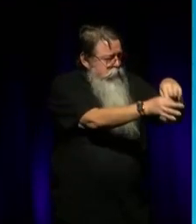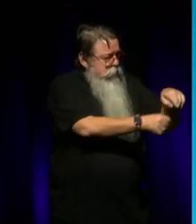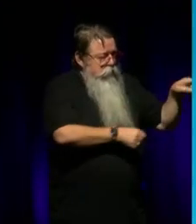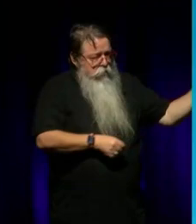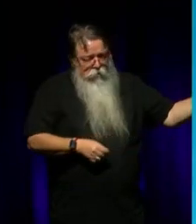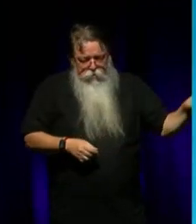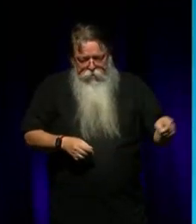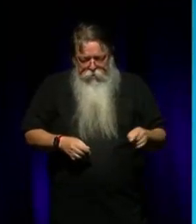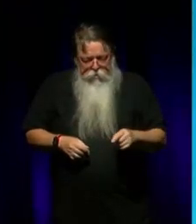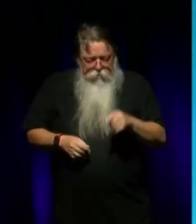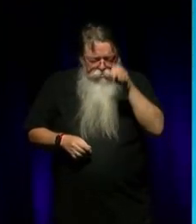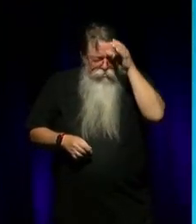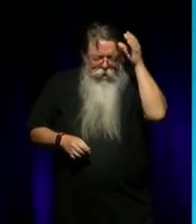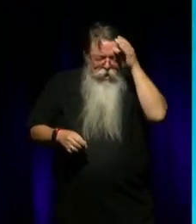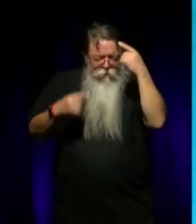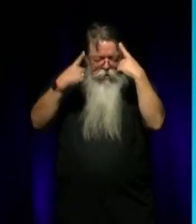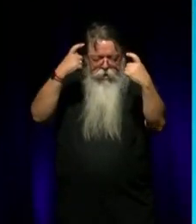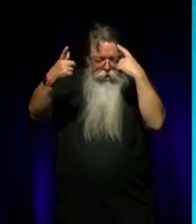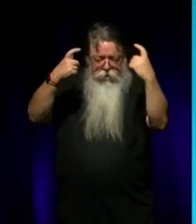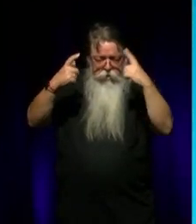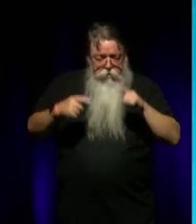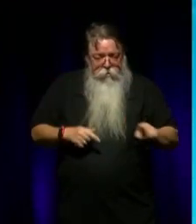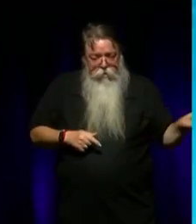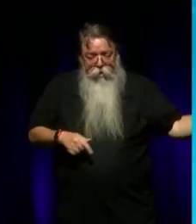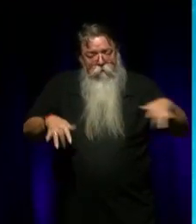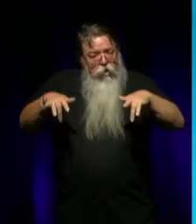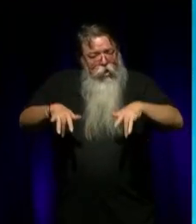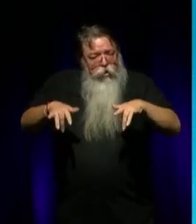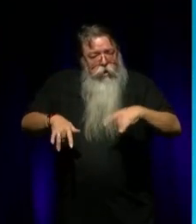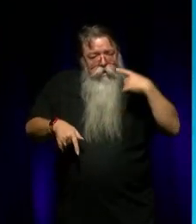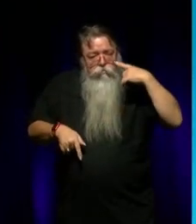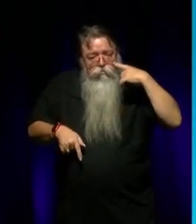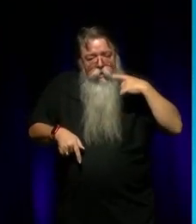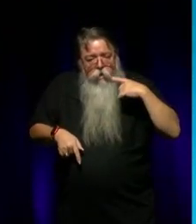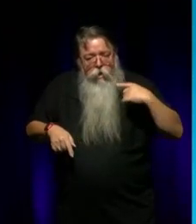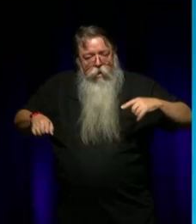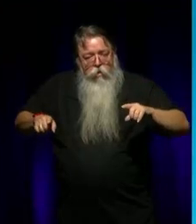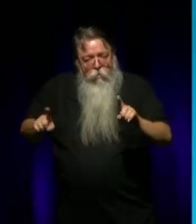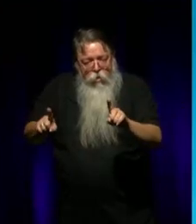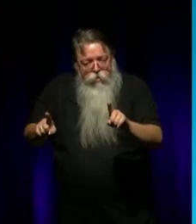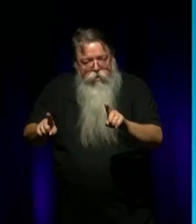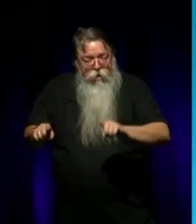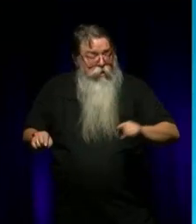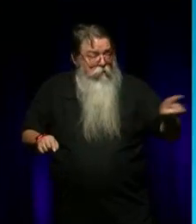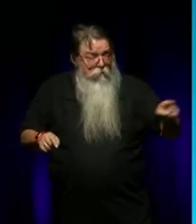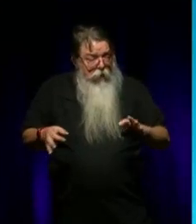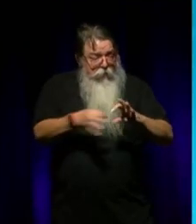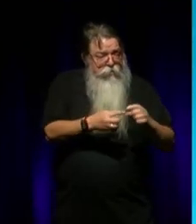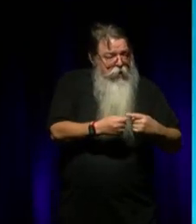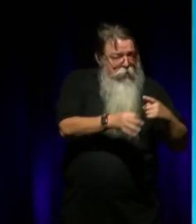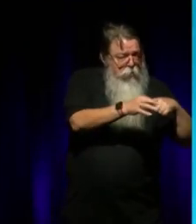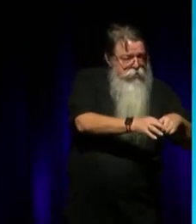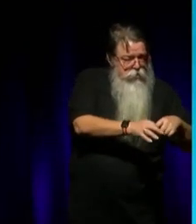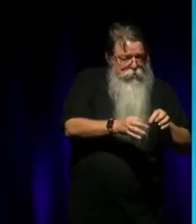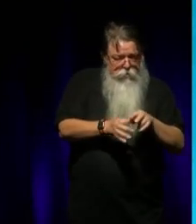what do you still really want to do, or try? And this is, links up with another question, what are you going to do after Bangarra,